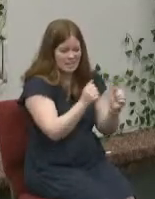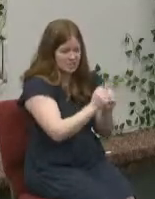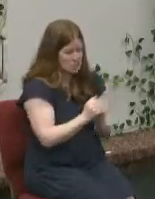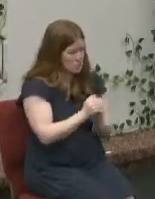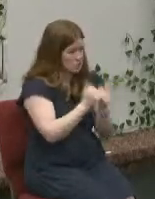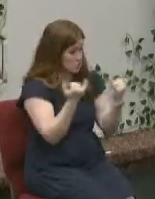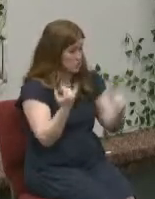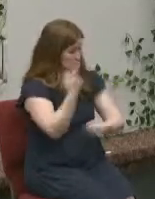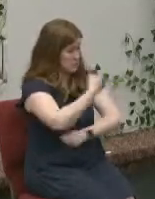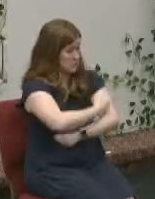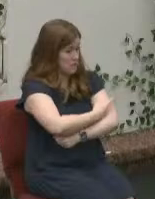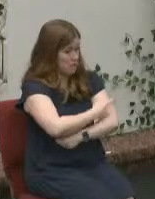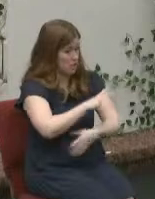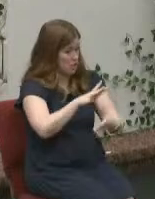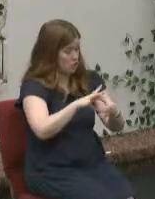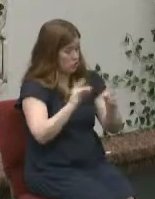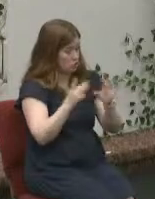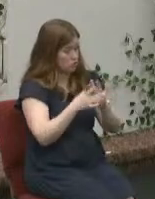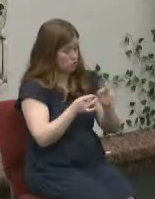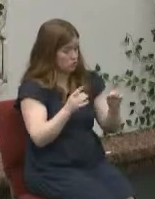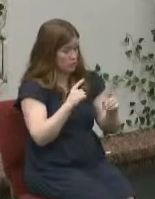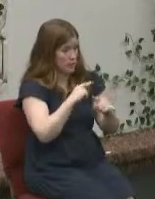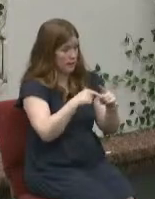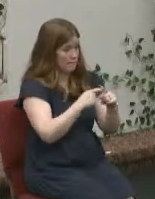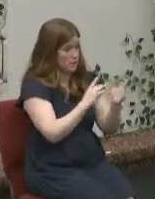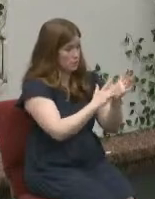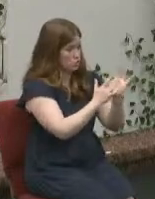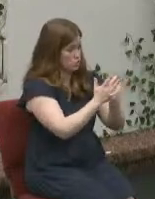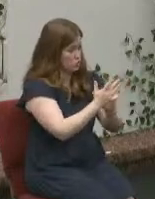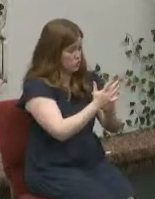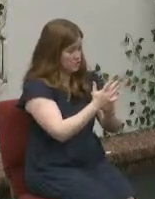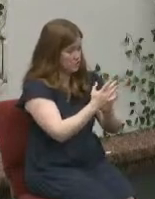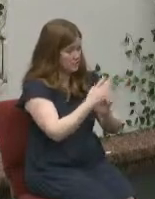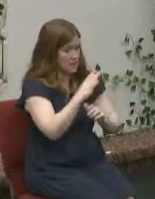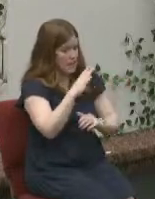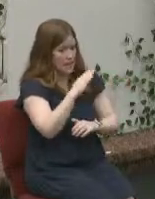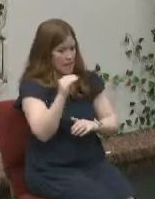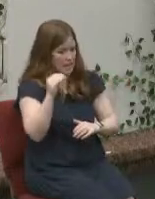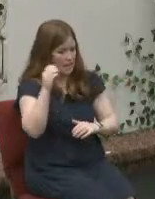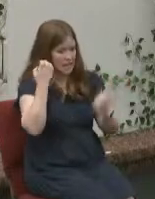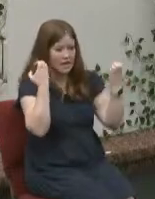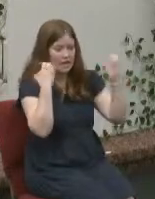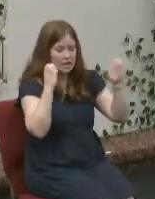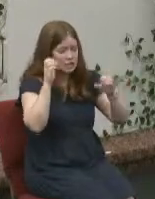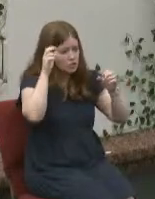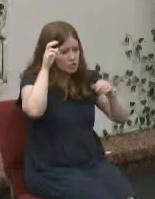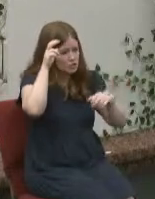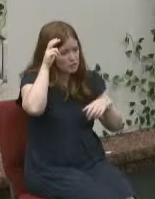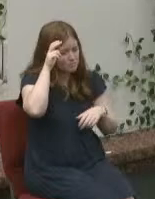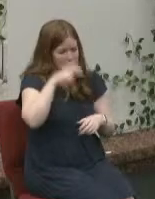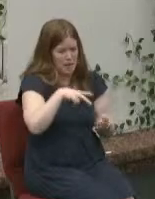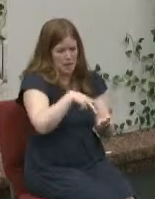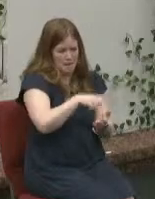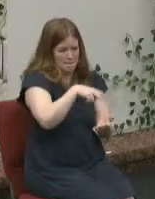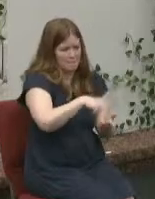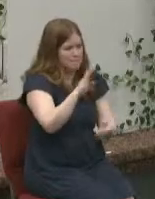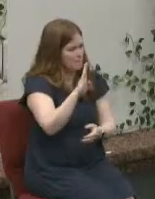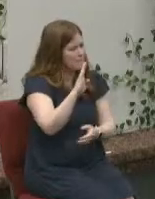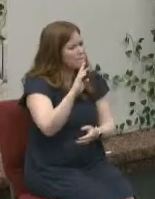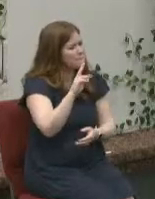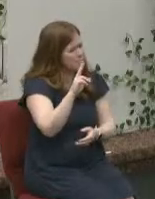there's the competing story of Jesus and even the Easter Bunny you can laugh at that it's okay